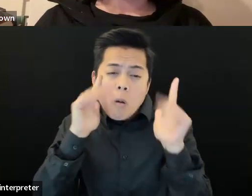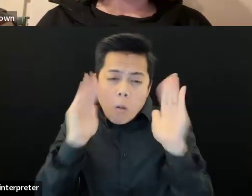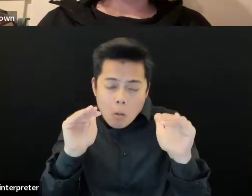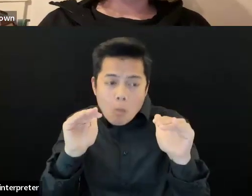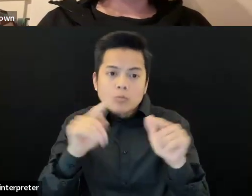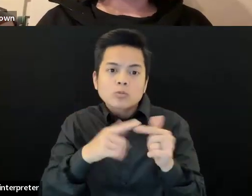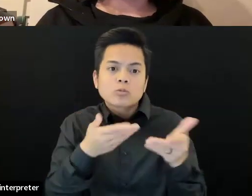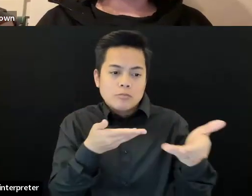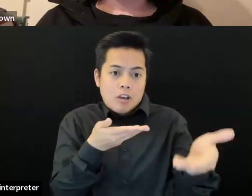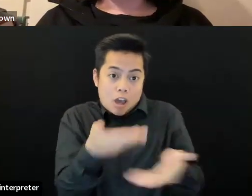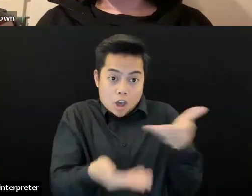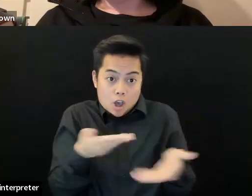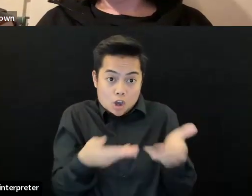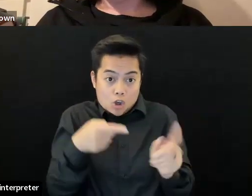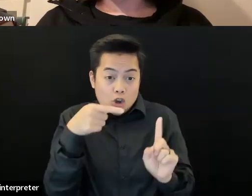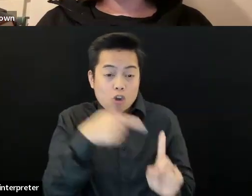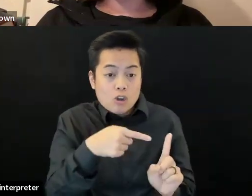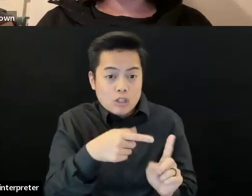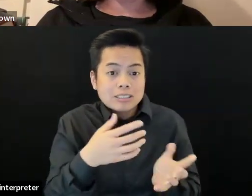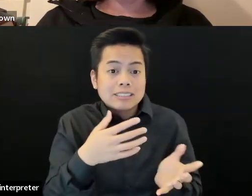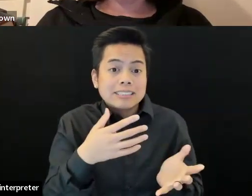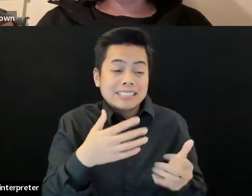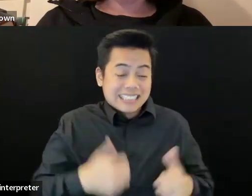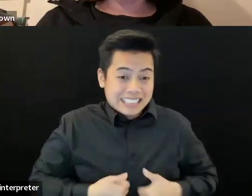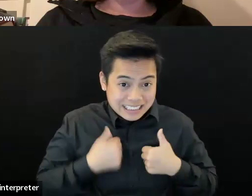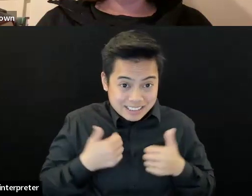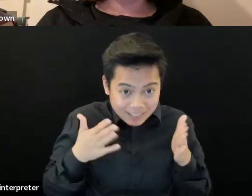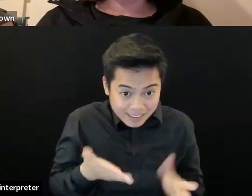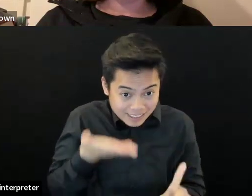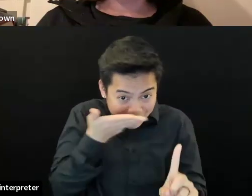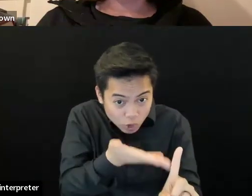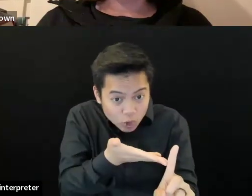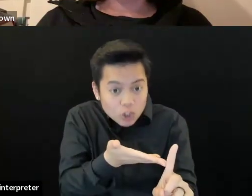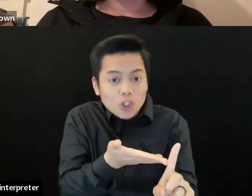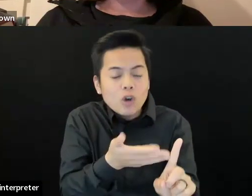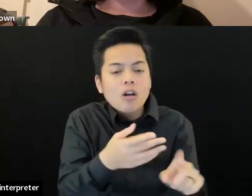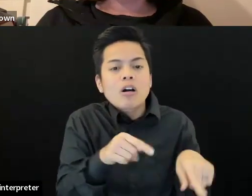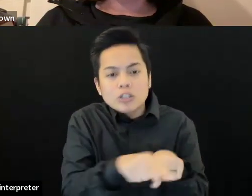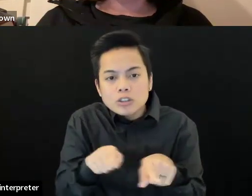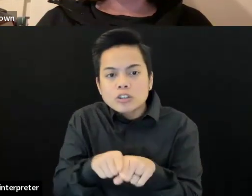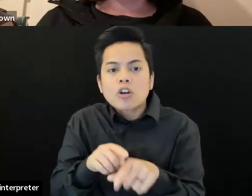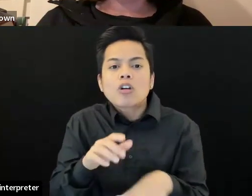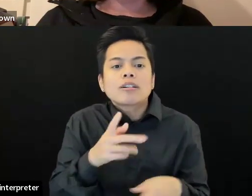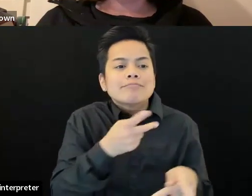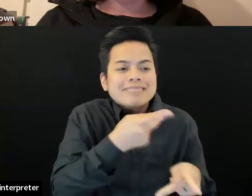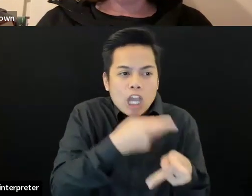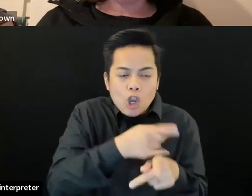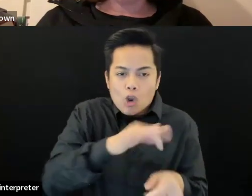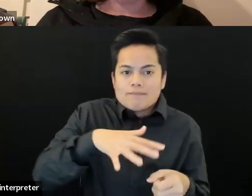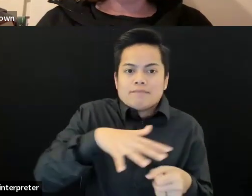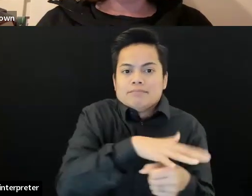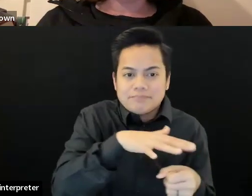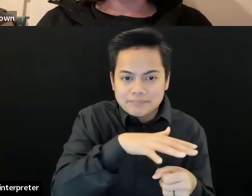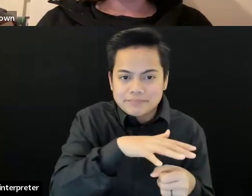who could be caretakers of it. Um, we also have a youth leadership program, um,